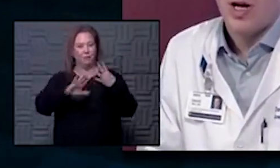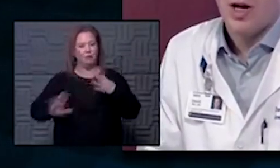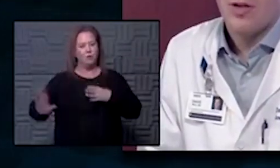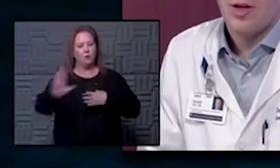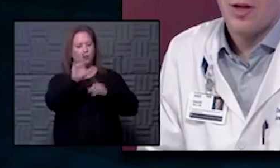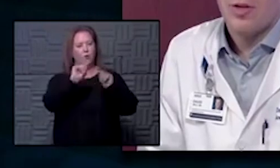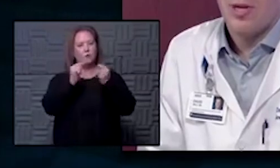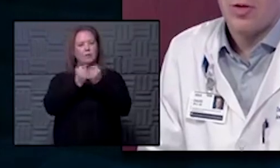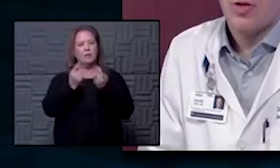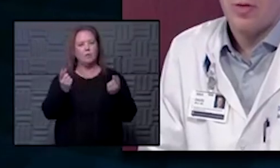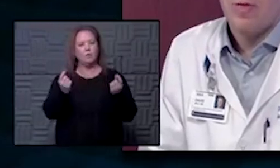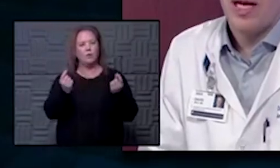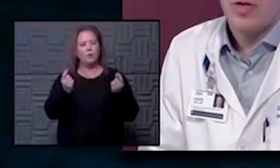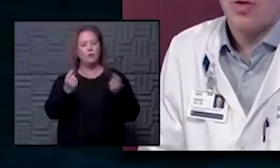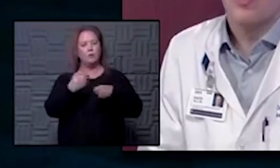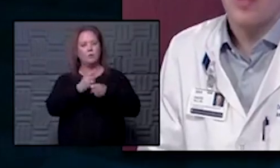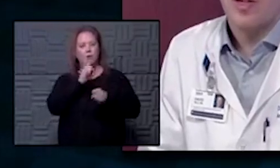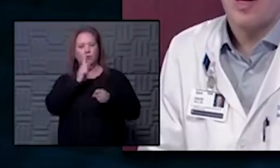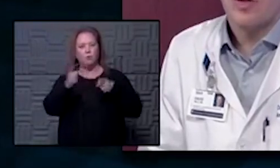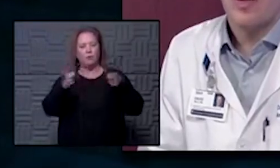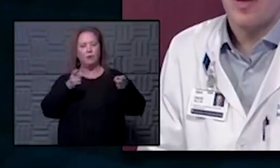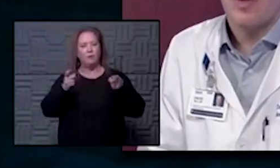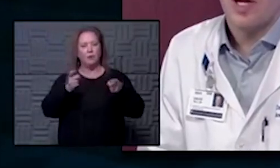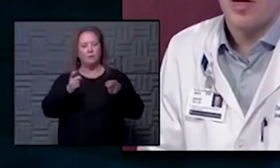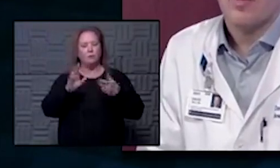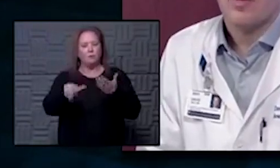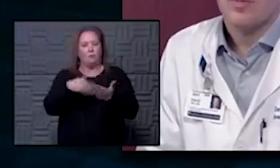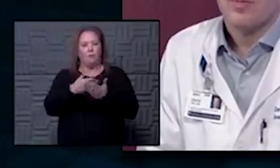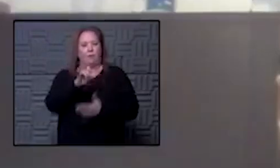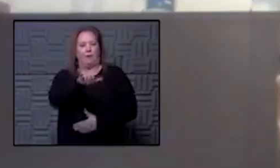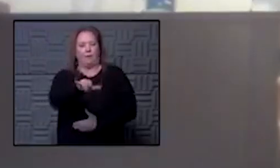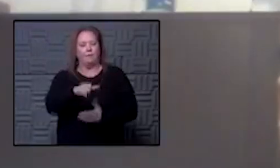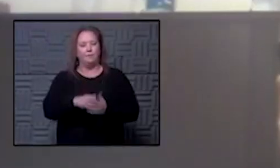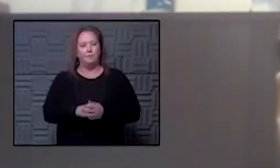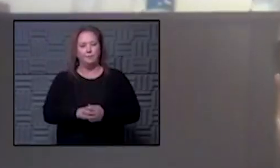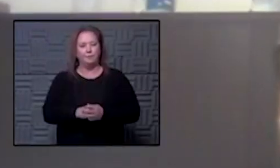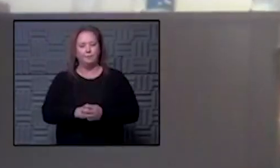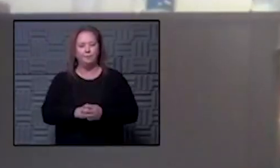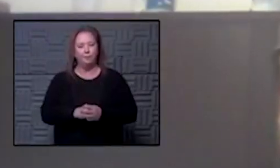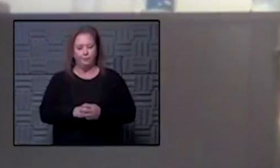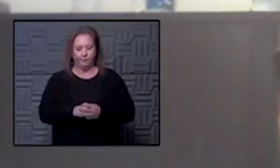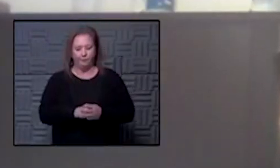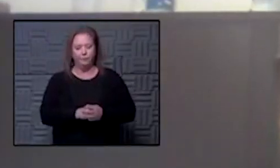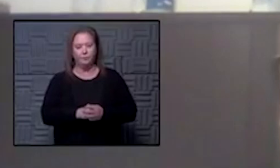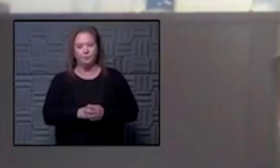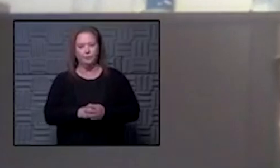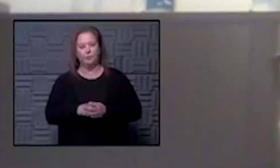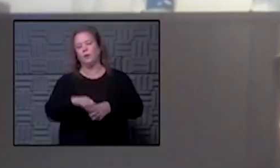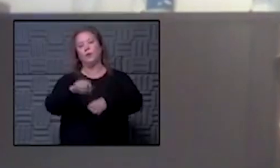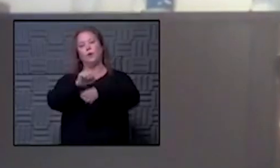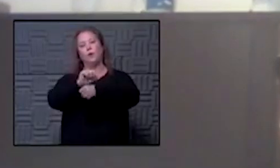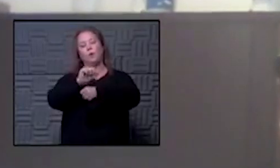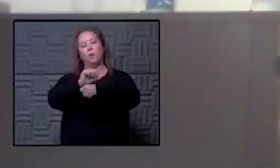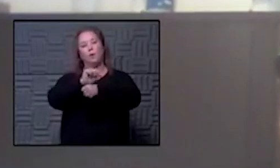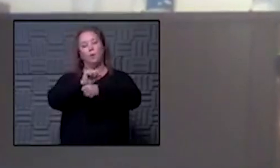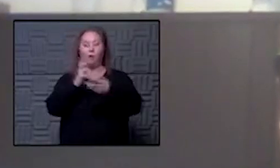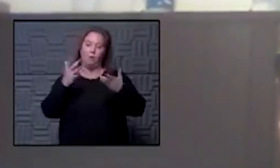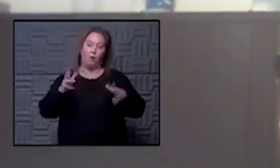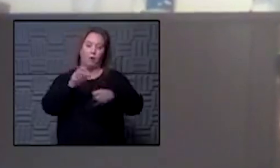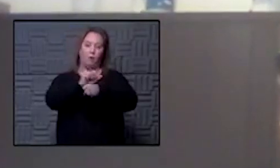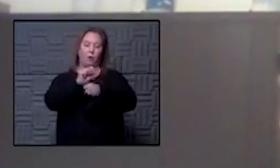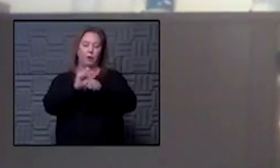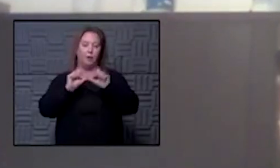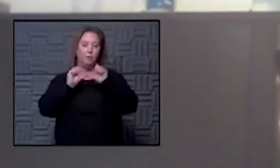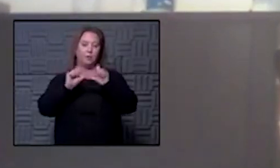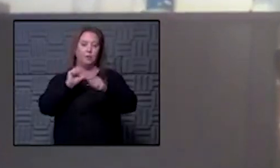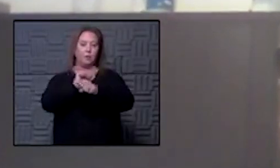working on to to make sure that we've managed those details as best we can we'll be working with and are already working and we'll continue